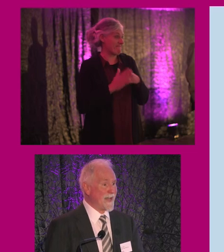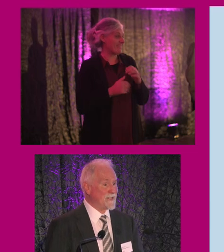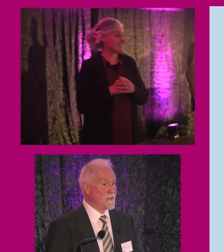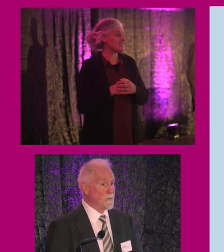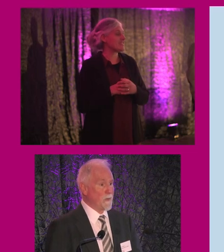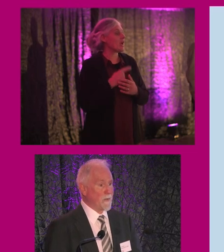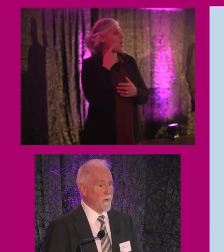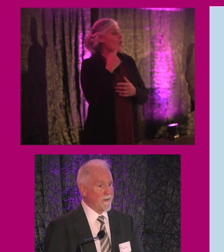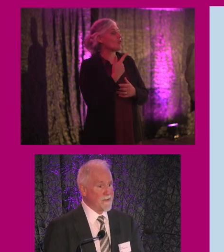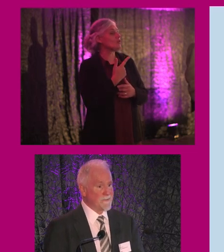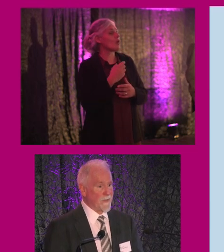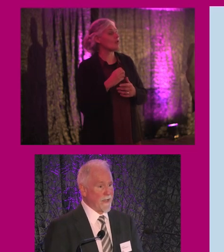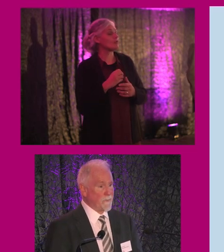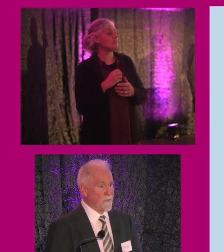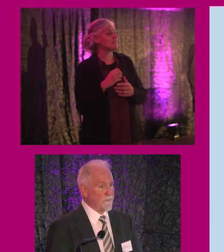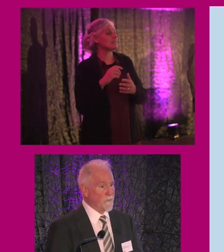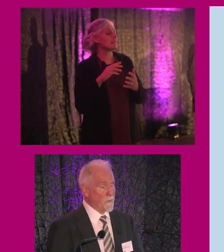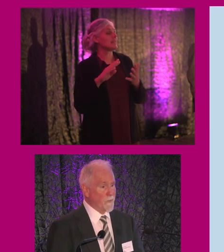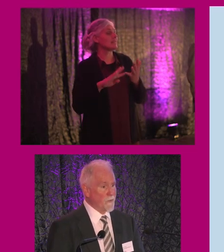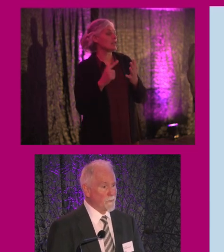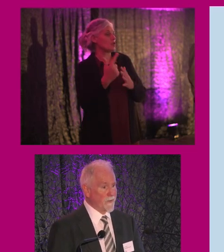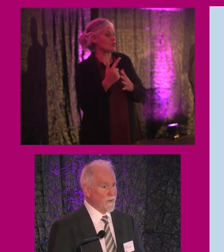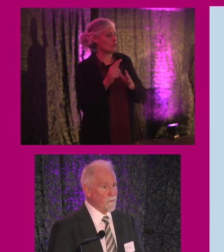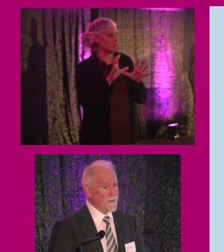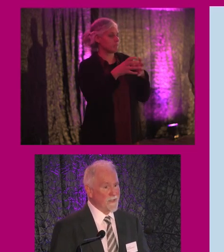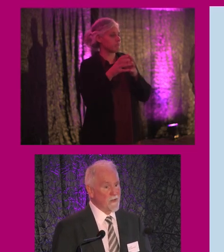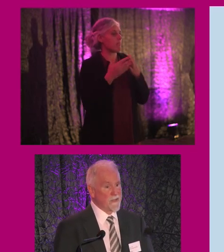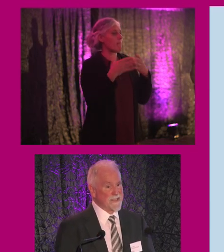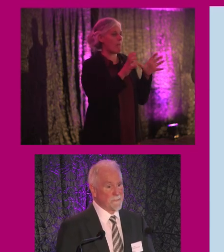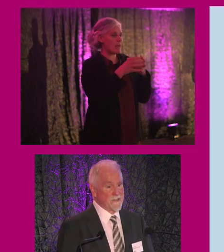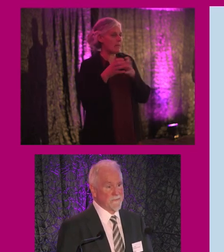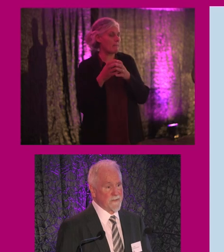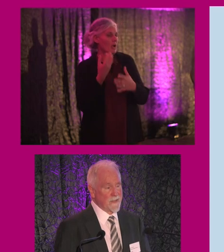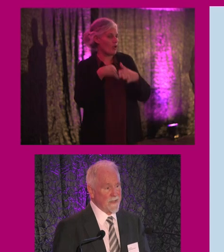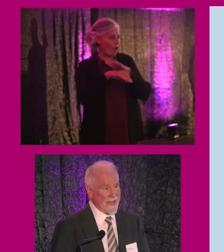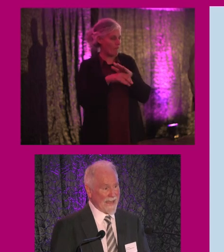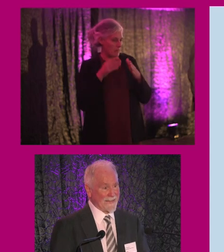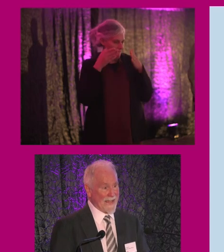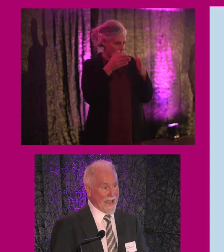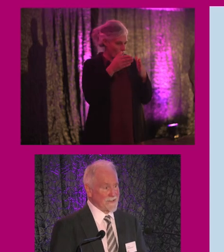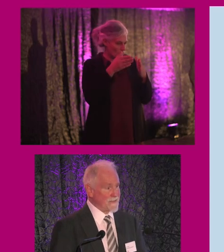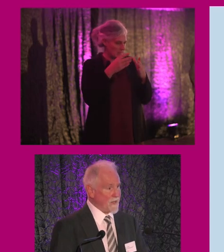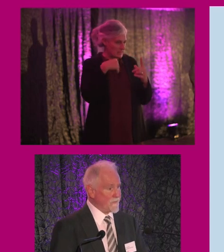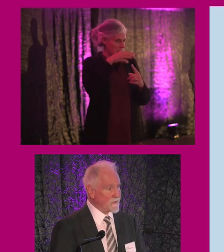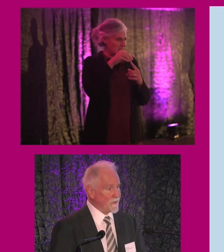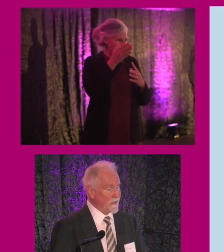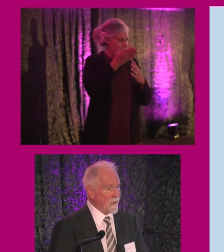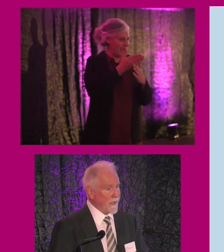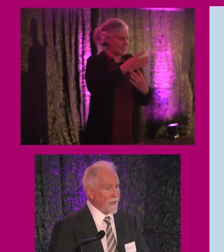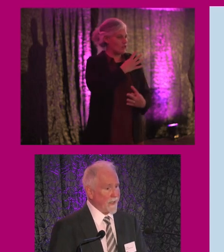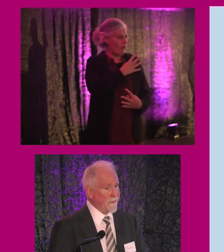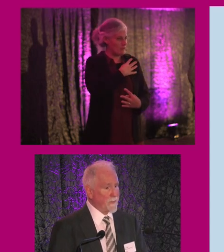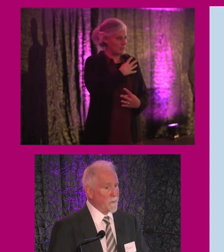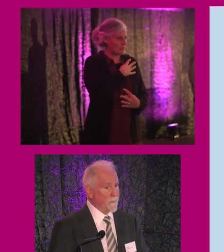292 public bodies and we've a report with government on looking specifically at the access officer